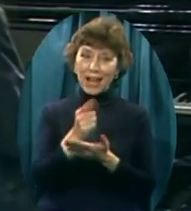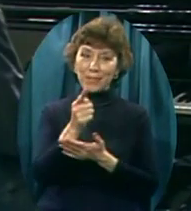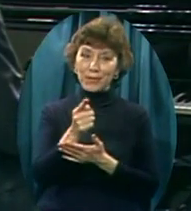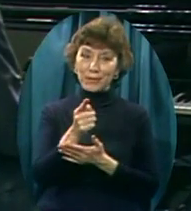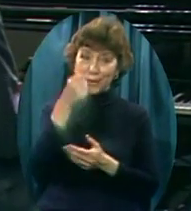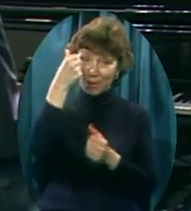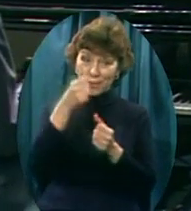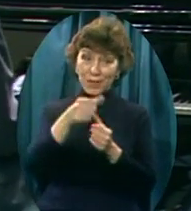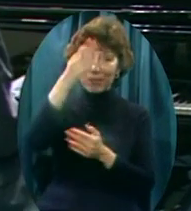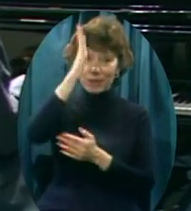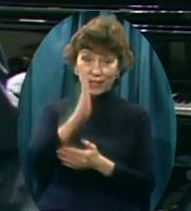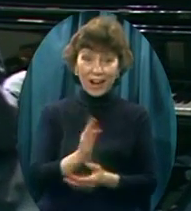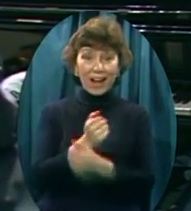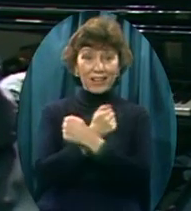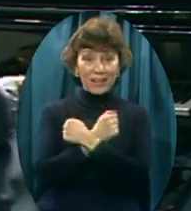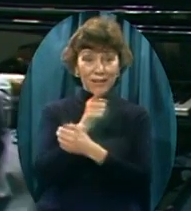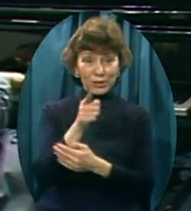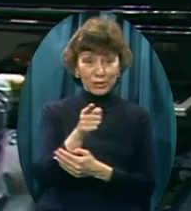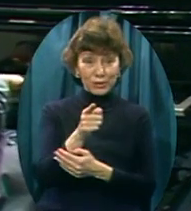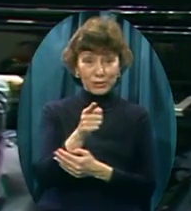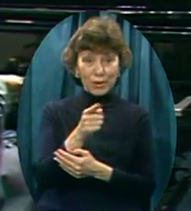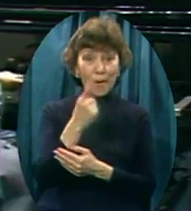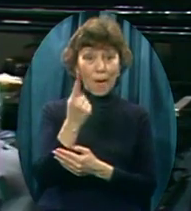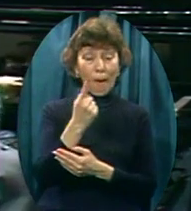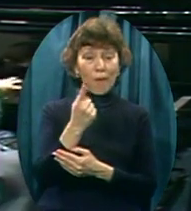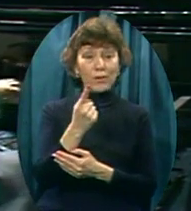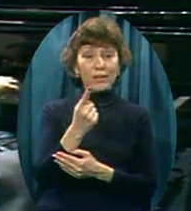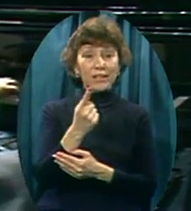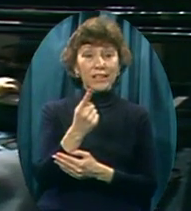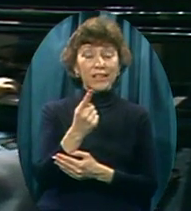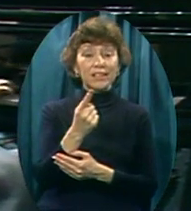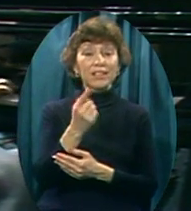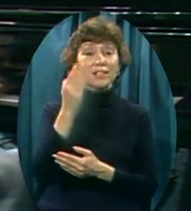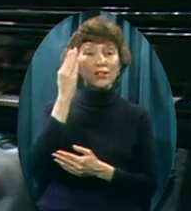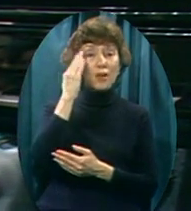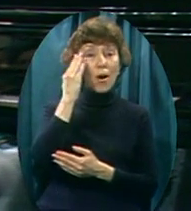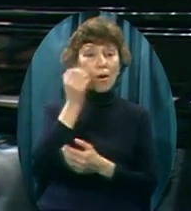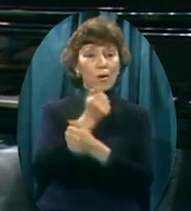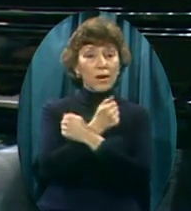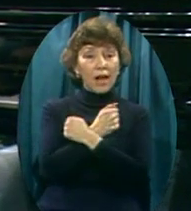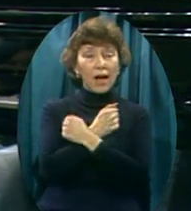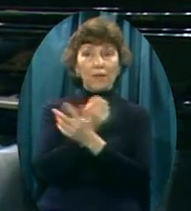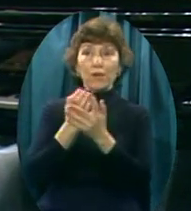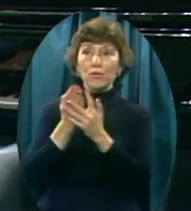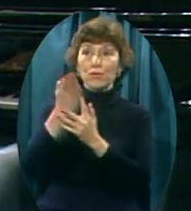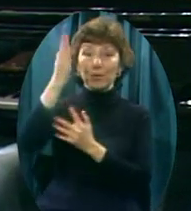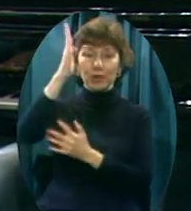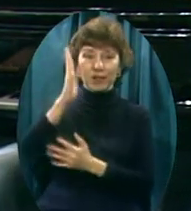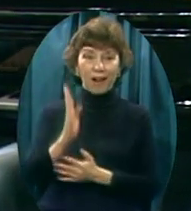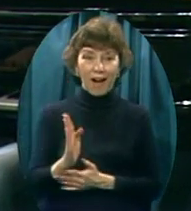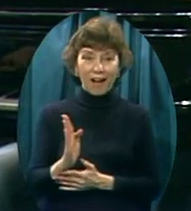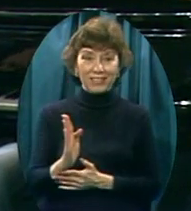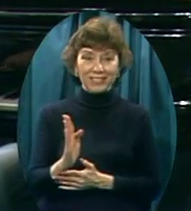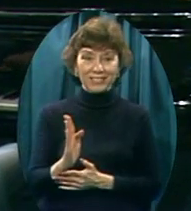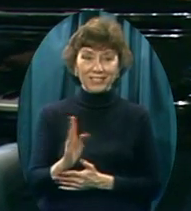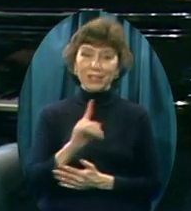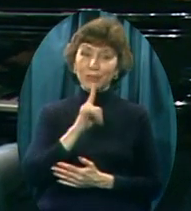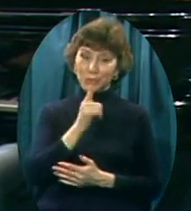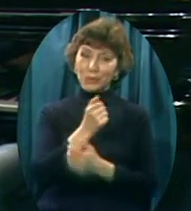as I am Without one plea